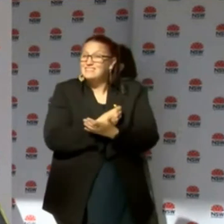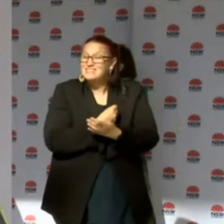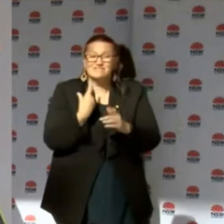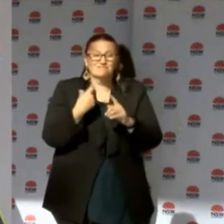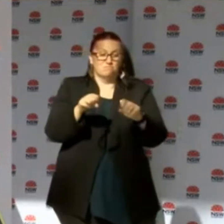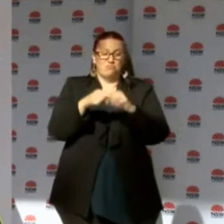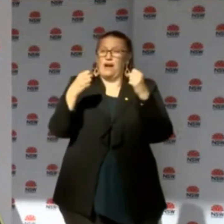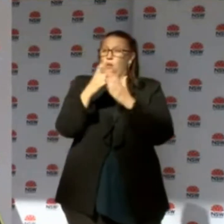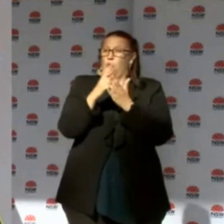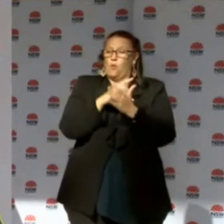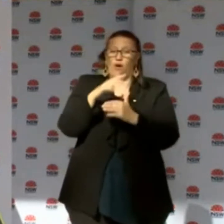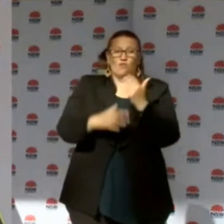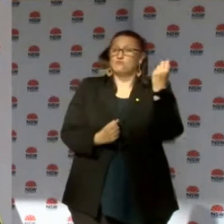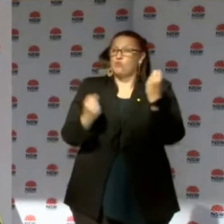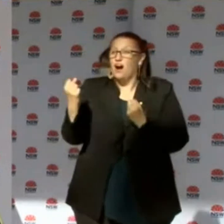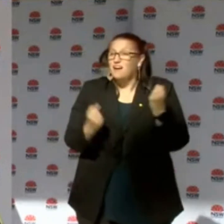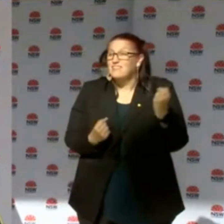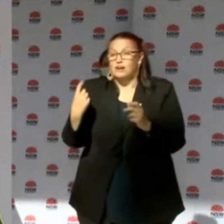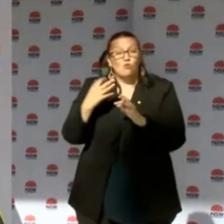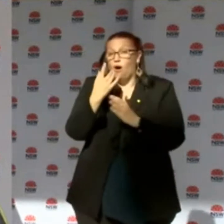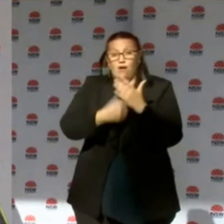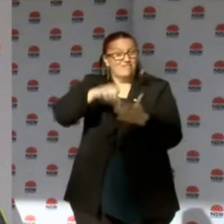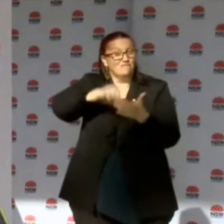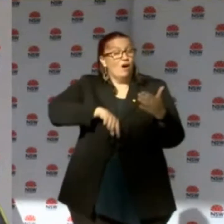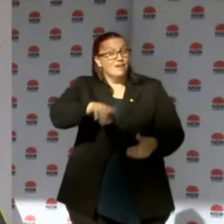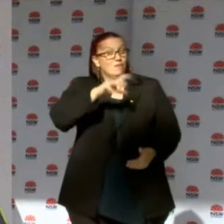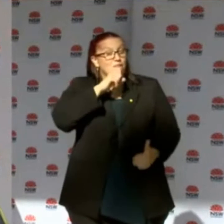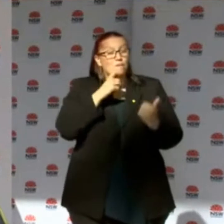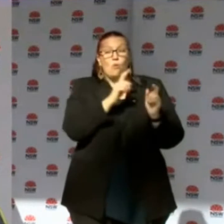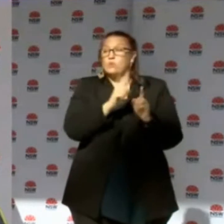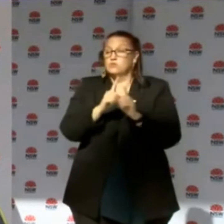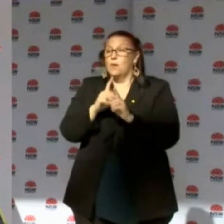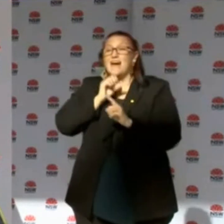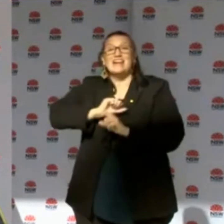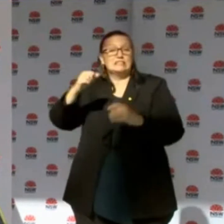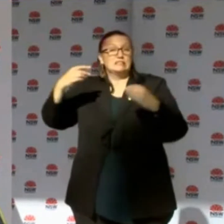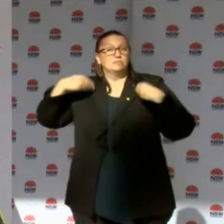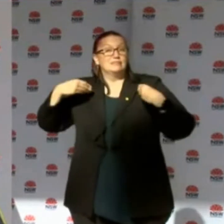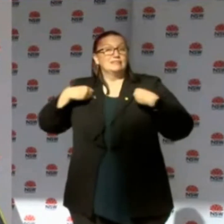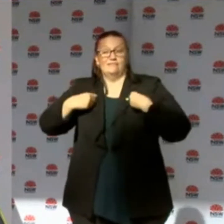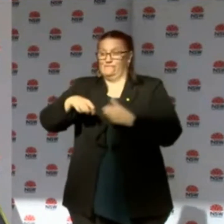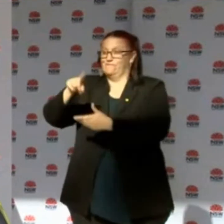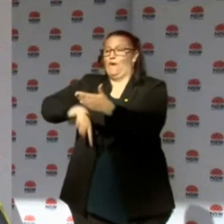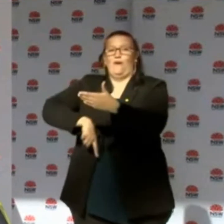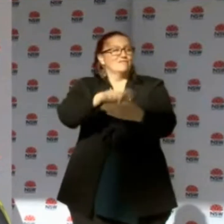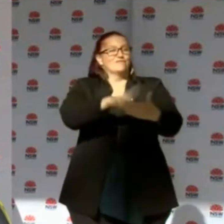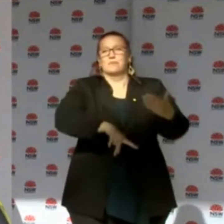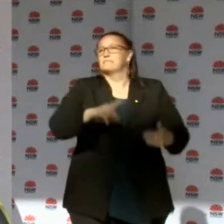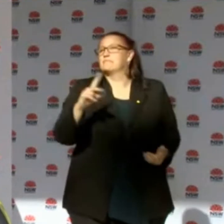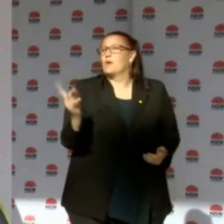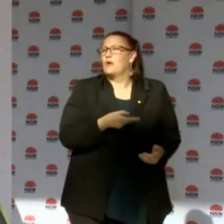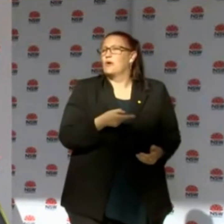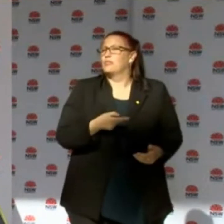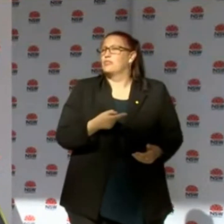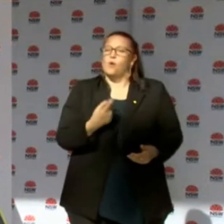the organisation that employs that driver. It's not as simple as issuing